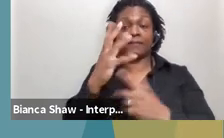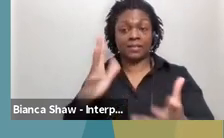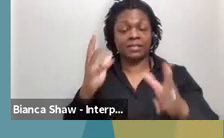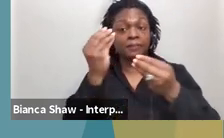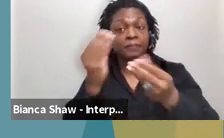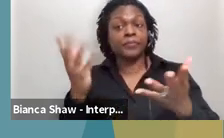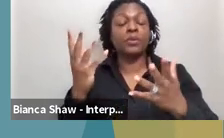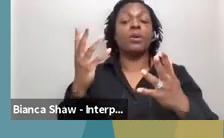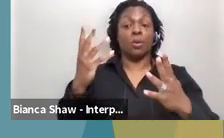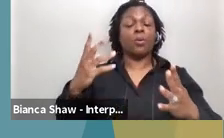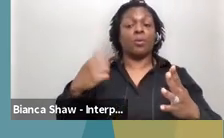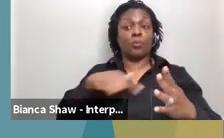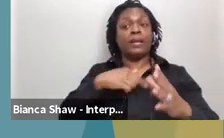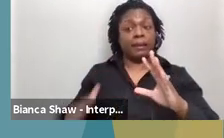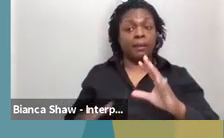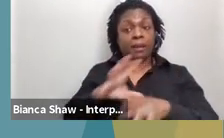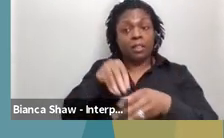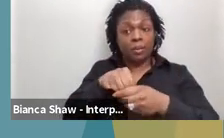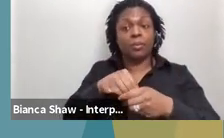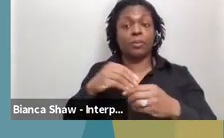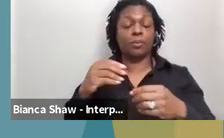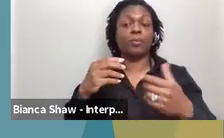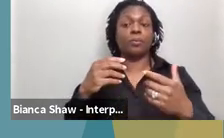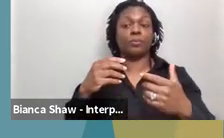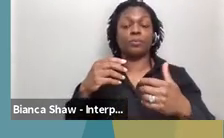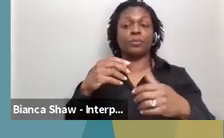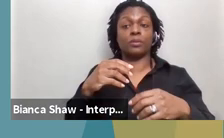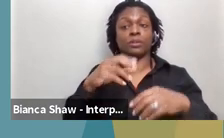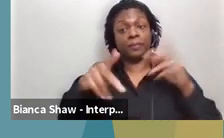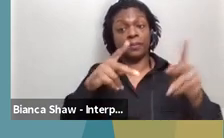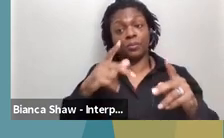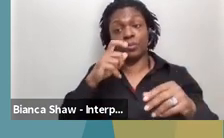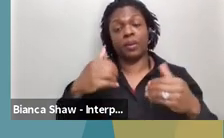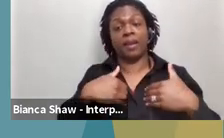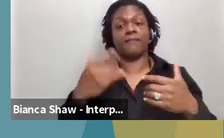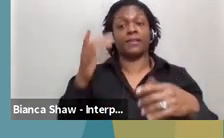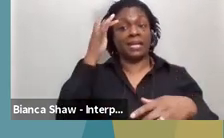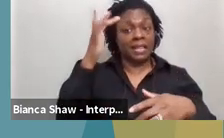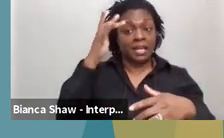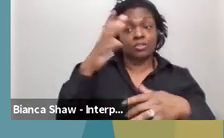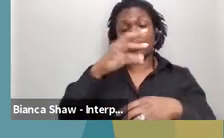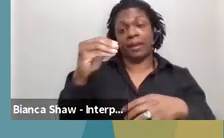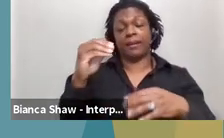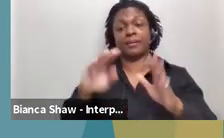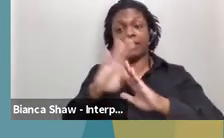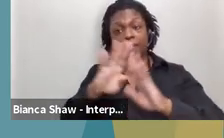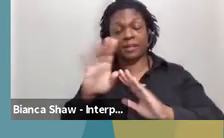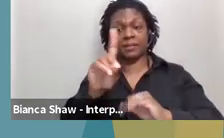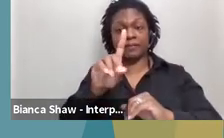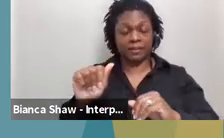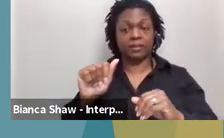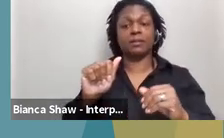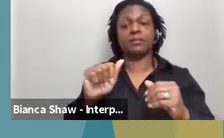include updates to, for people with intellectual and developmental disabilities related to COVID positivity.